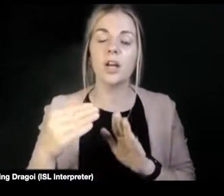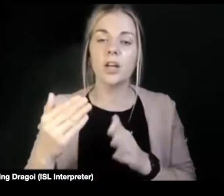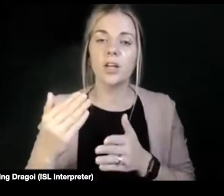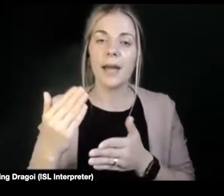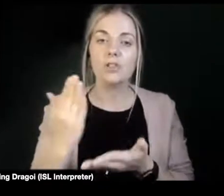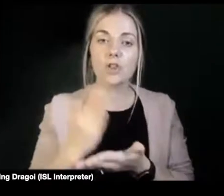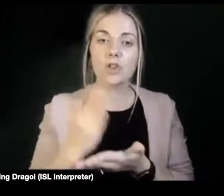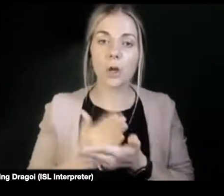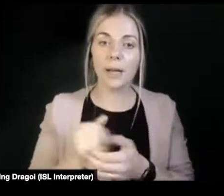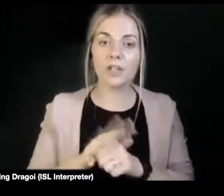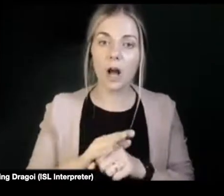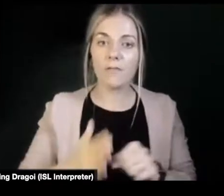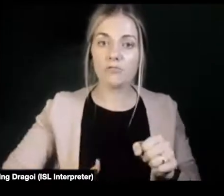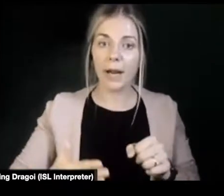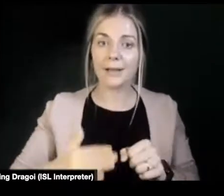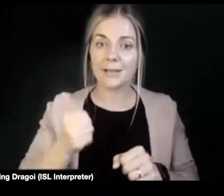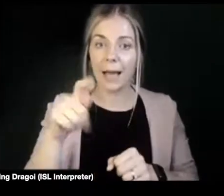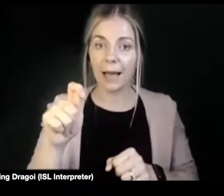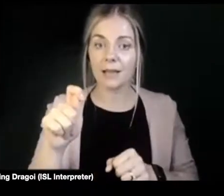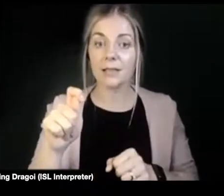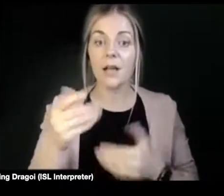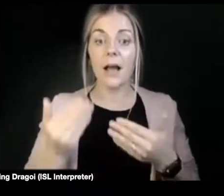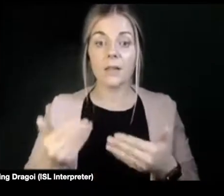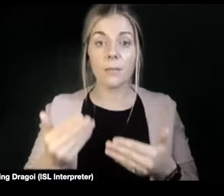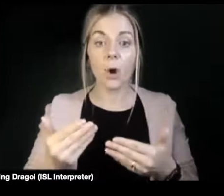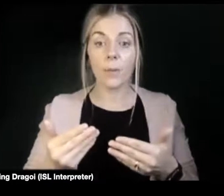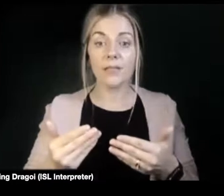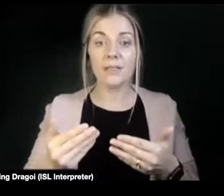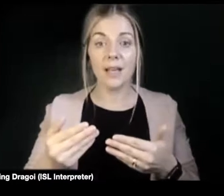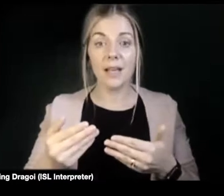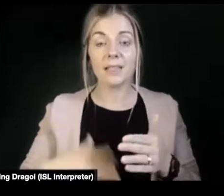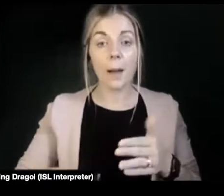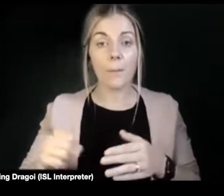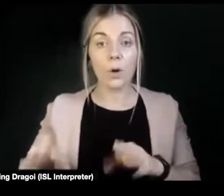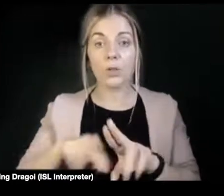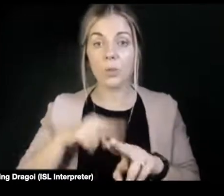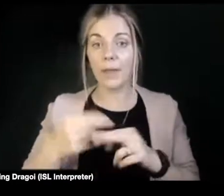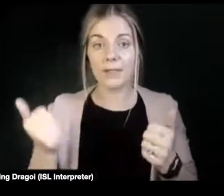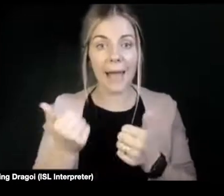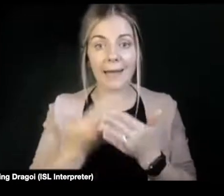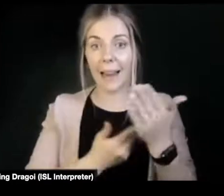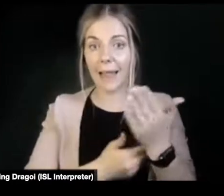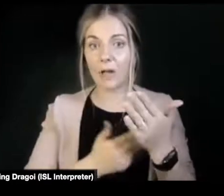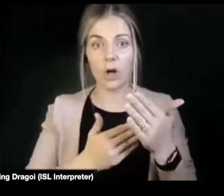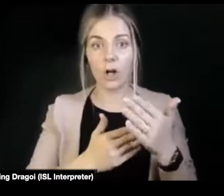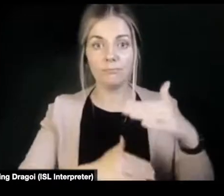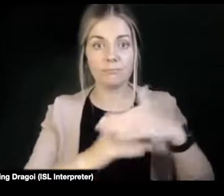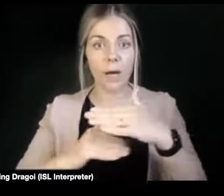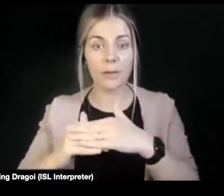the provision is for abortion without sort of any legal parameters, up to 12 weeks.